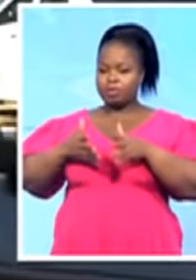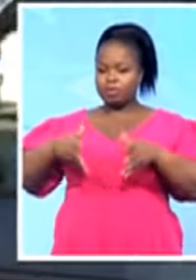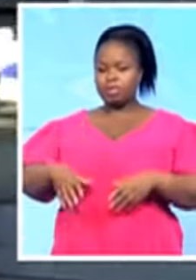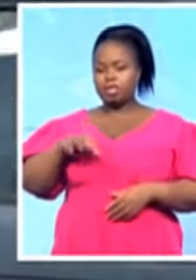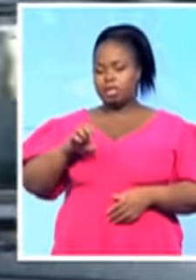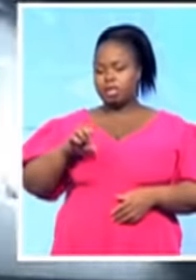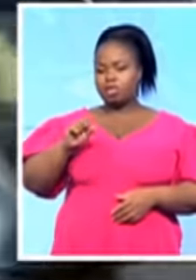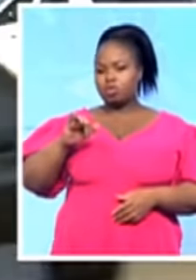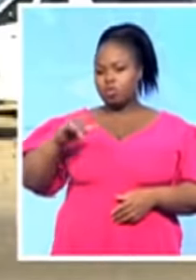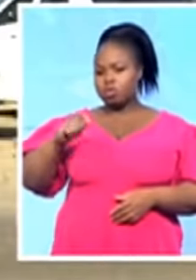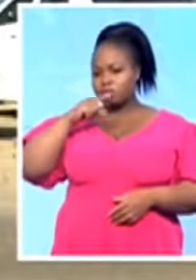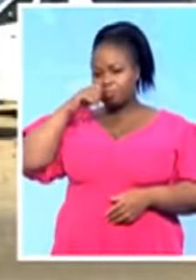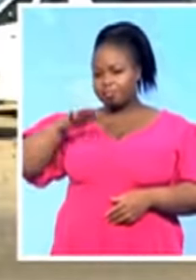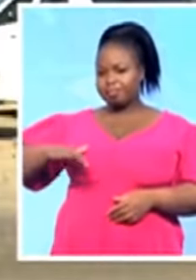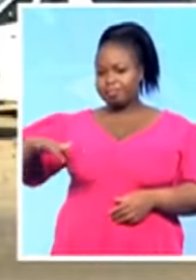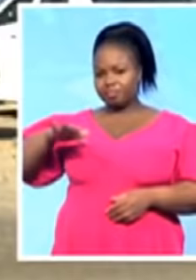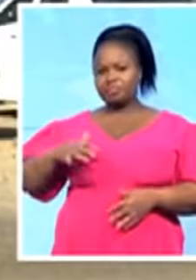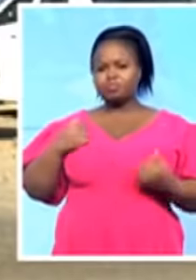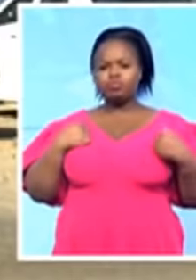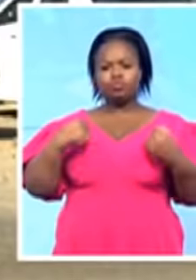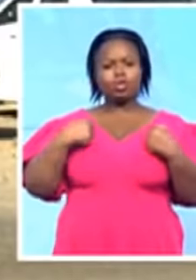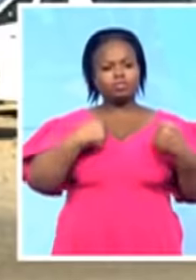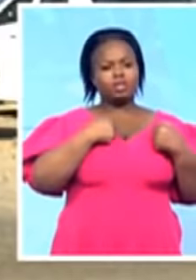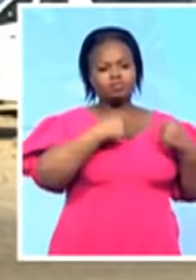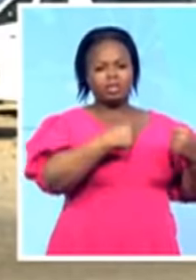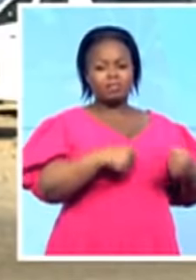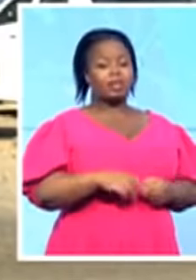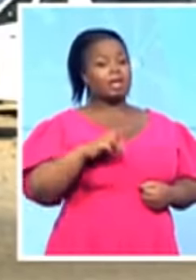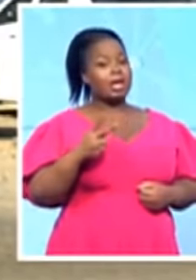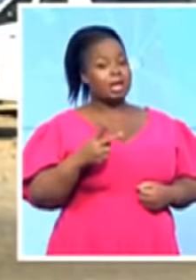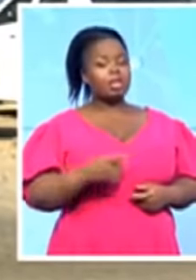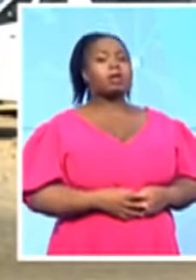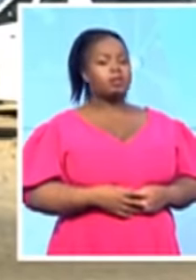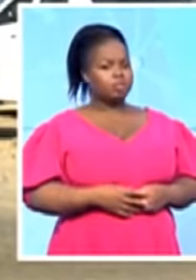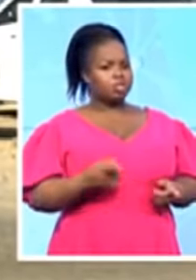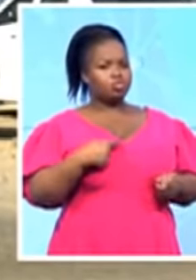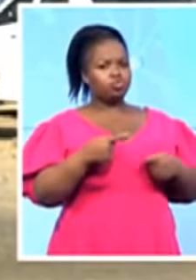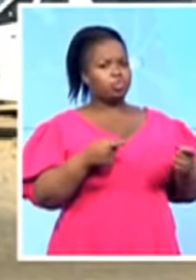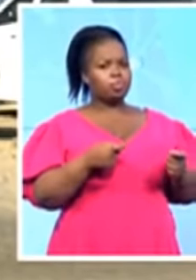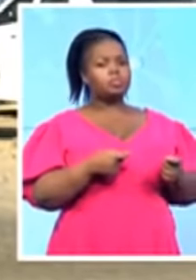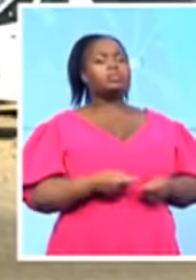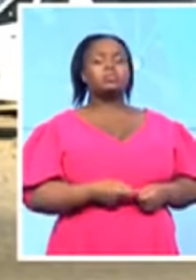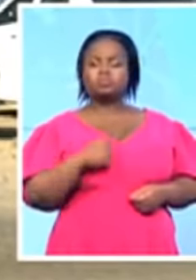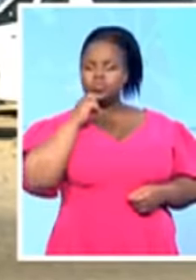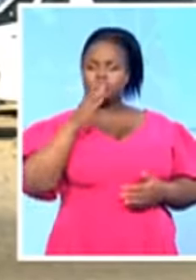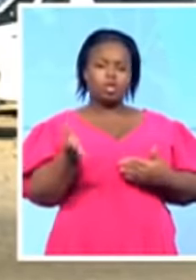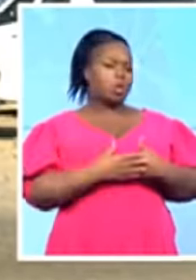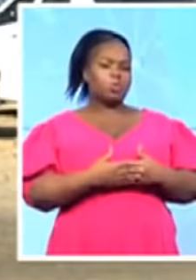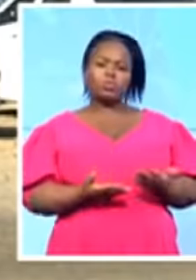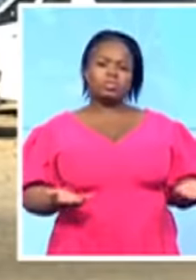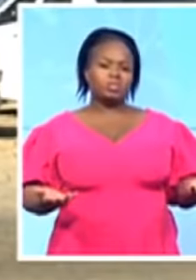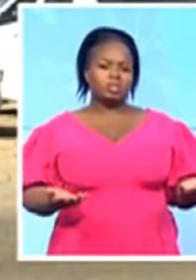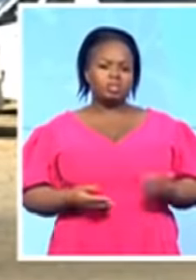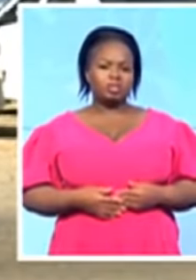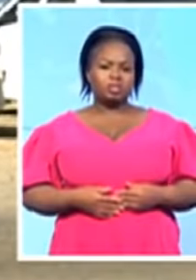small town. Some of the stores clear that the shutters are down, they are closed. Others, there is this tense